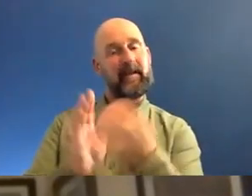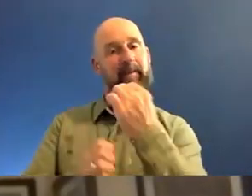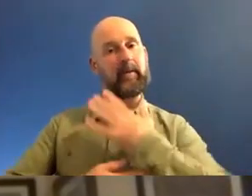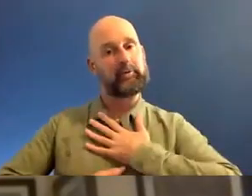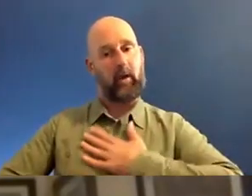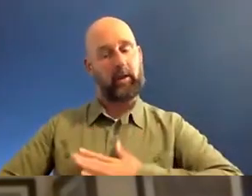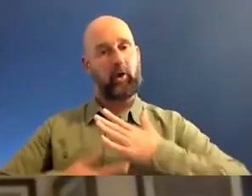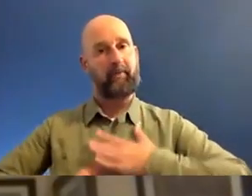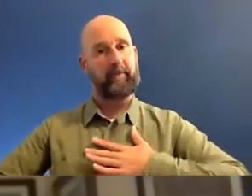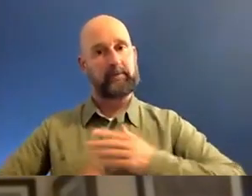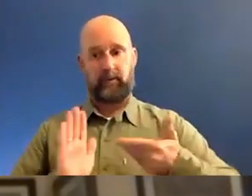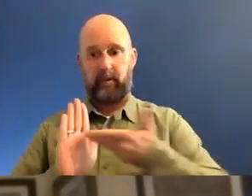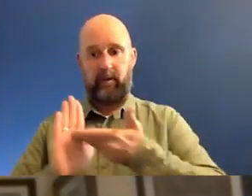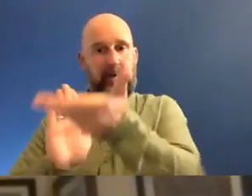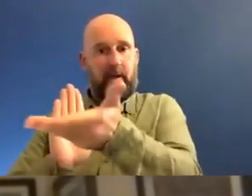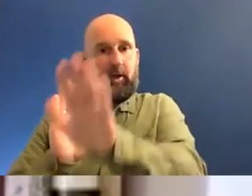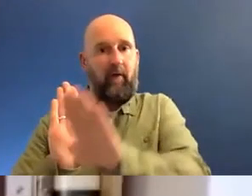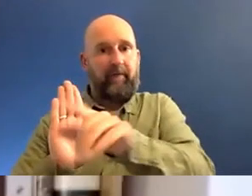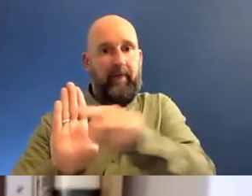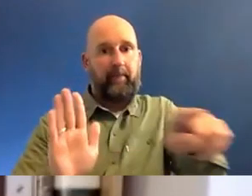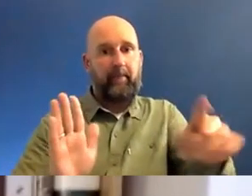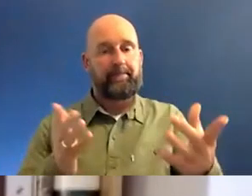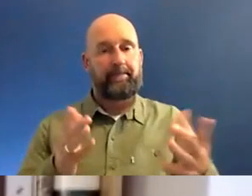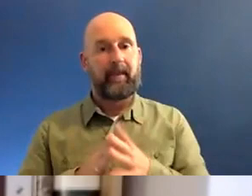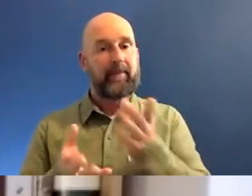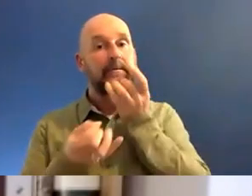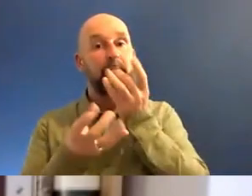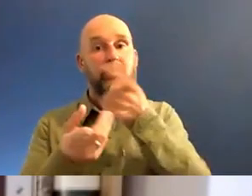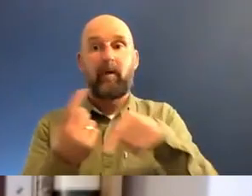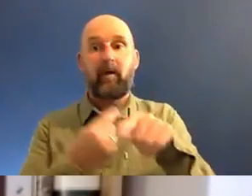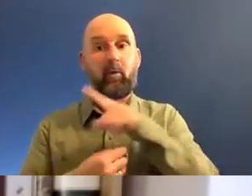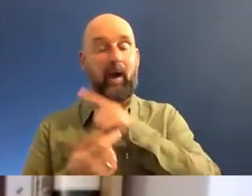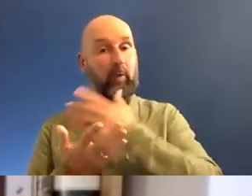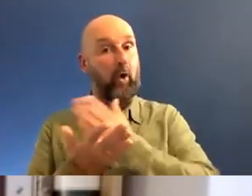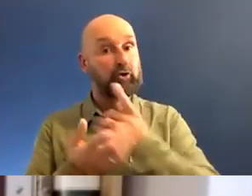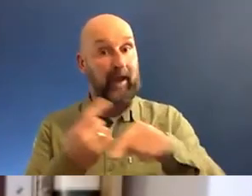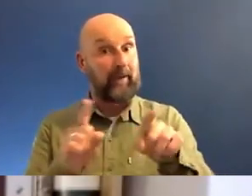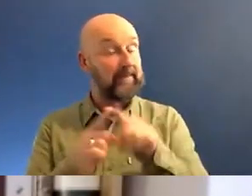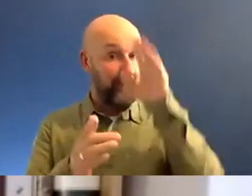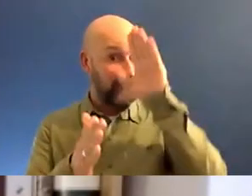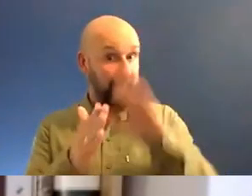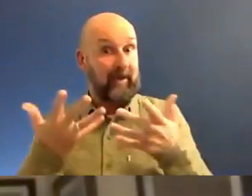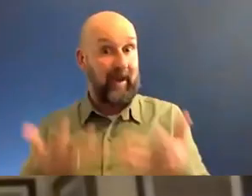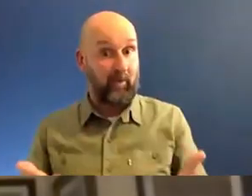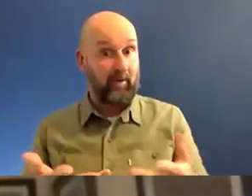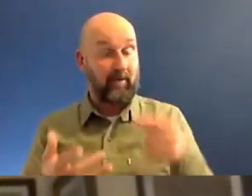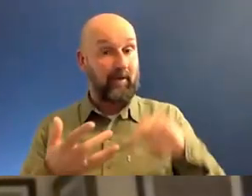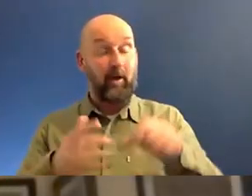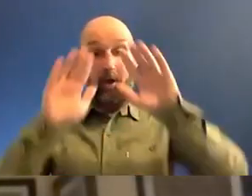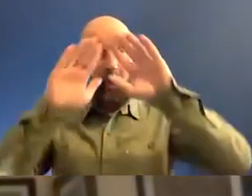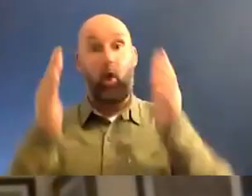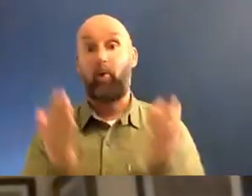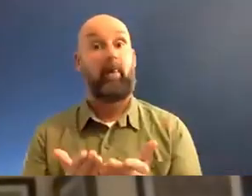and comfort? And, you know, and so that, that's a beautiful thing, because we're all sharing this right now. Yeah, this experience globally.